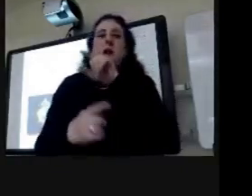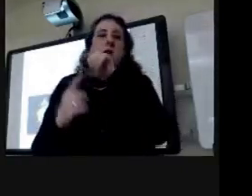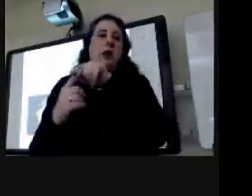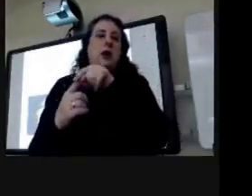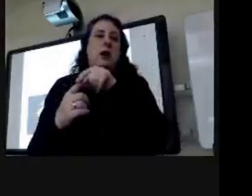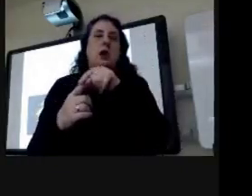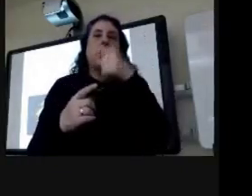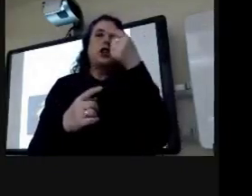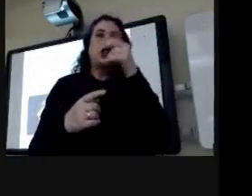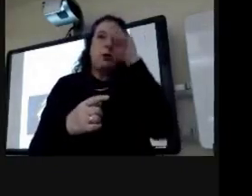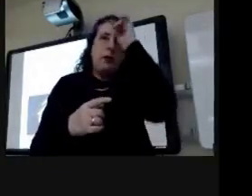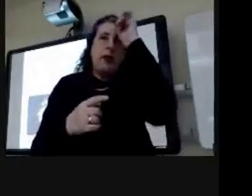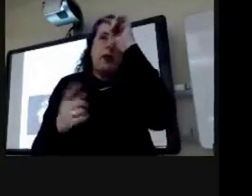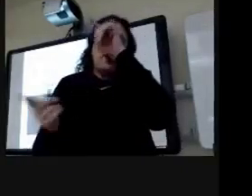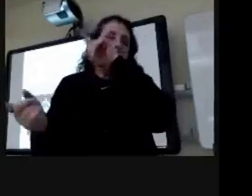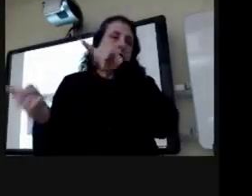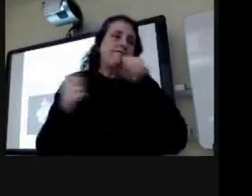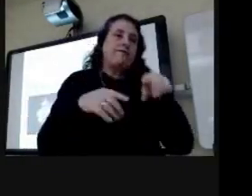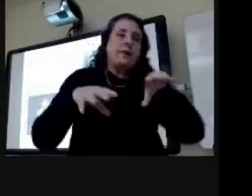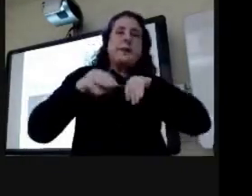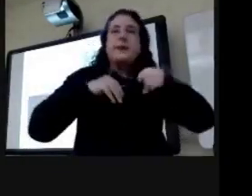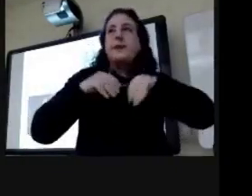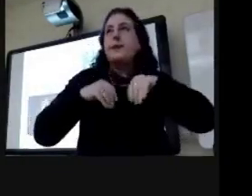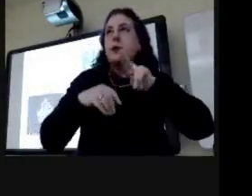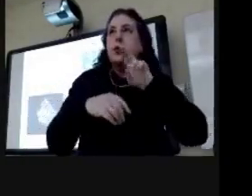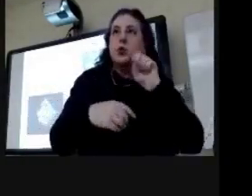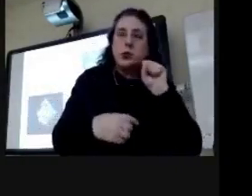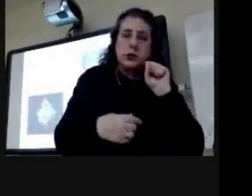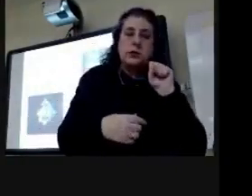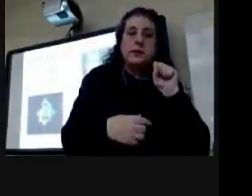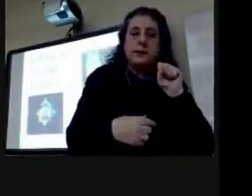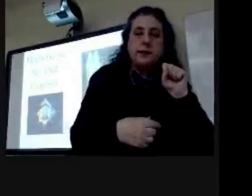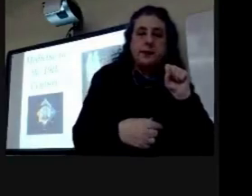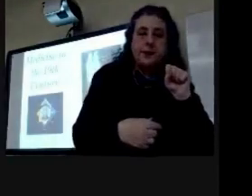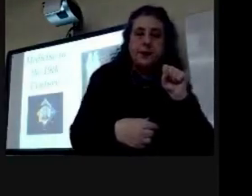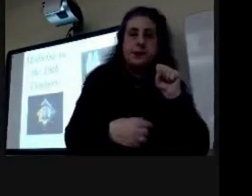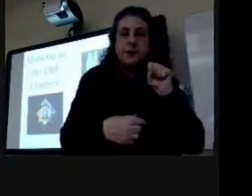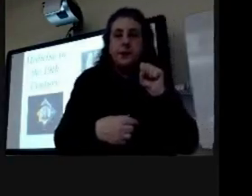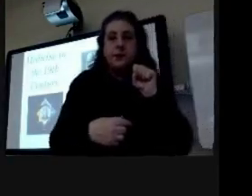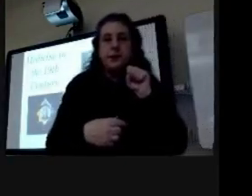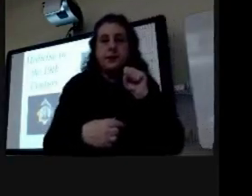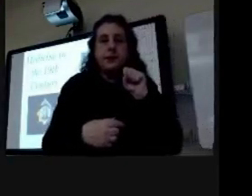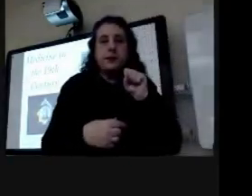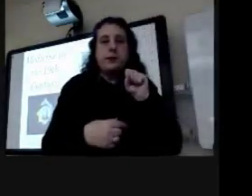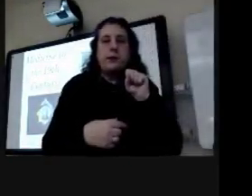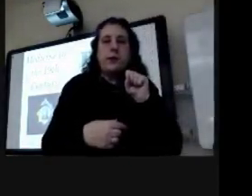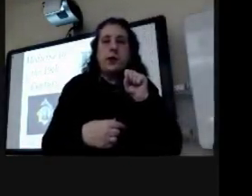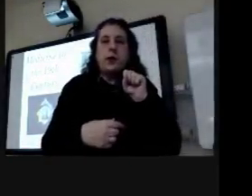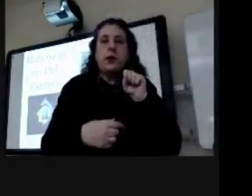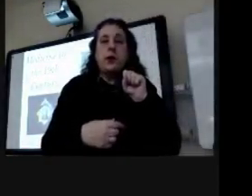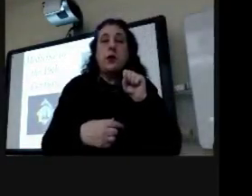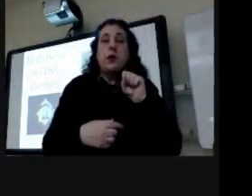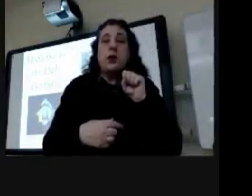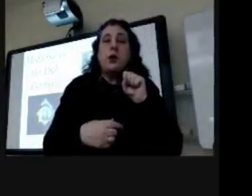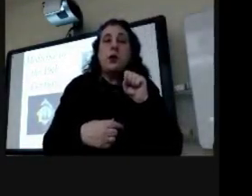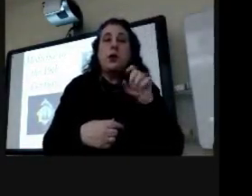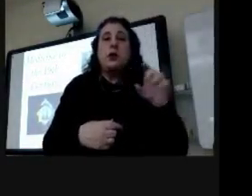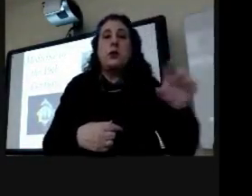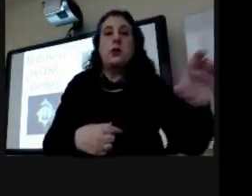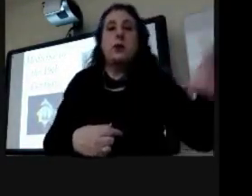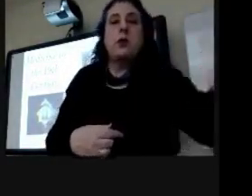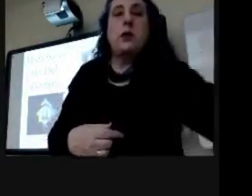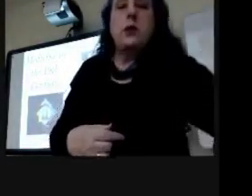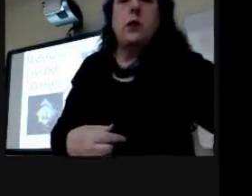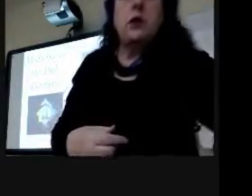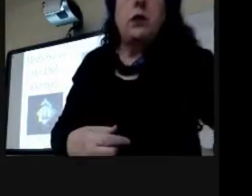it was widely adopted and later even still in the united states we like um but in